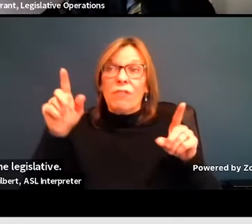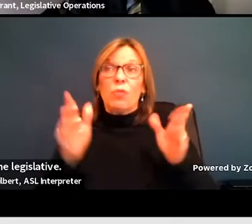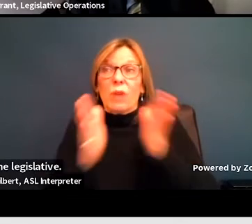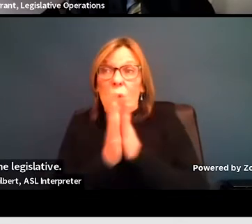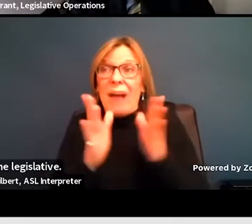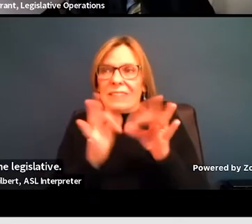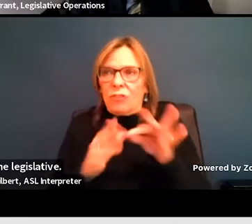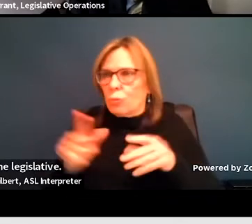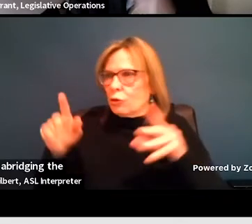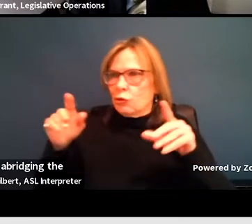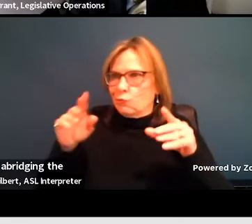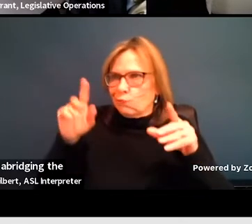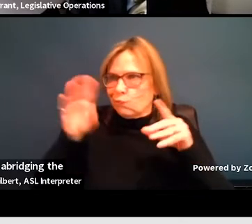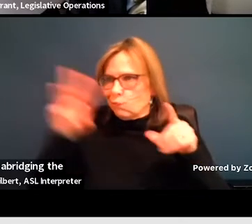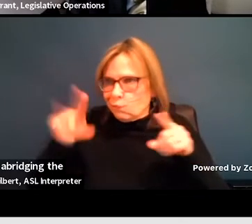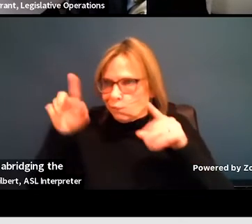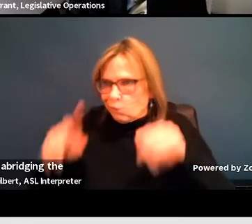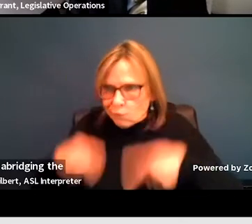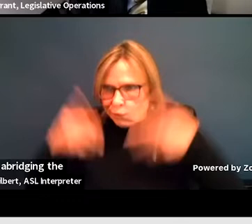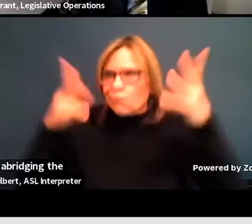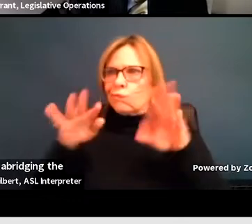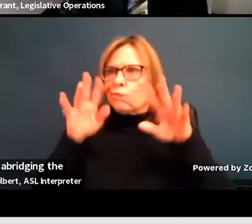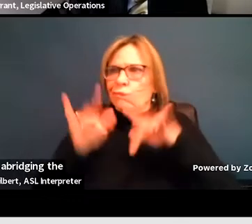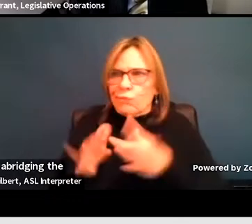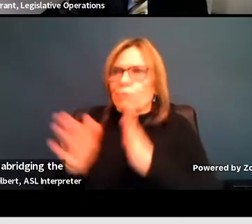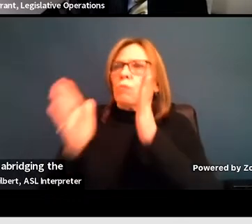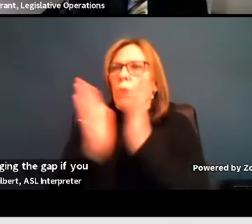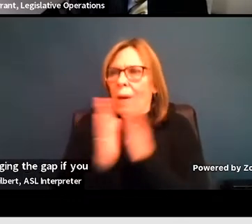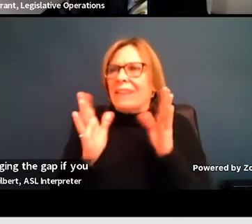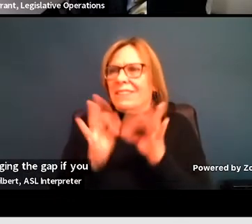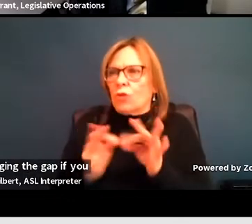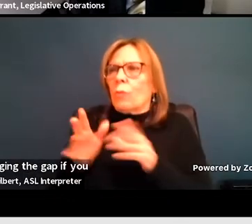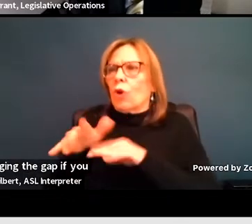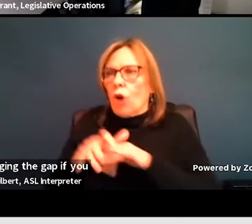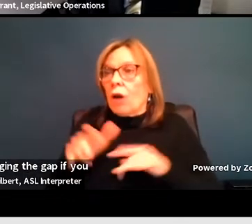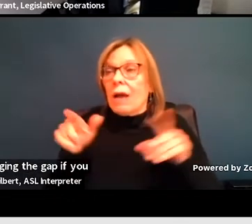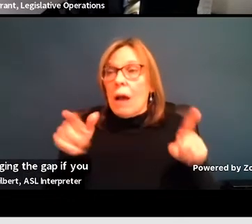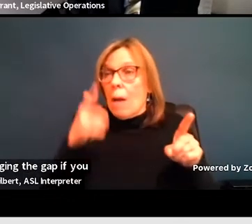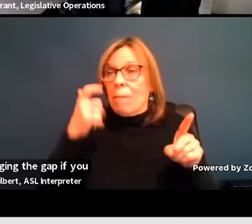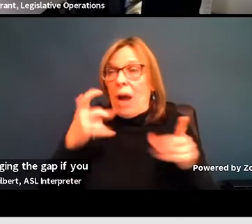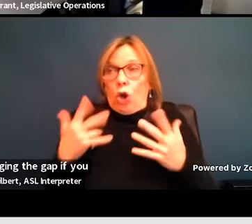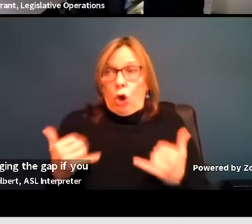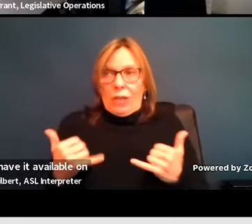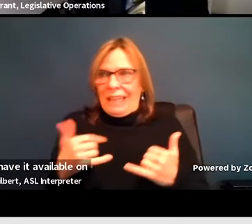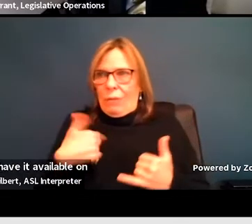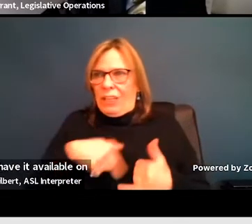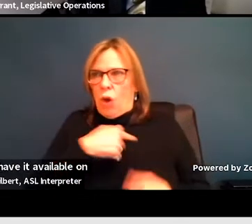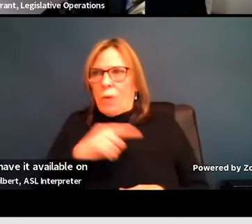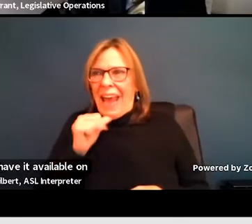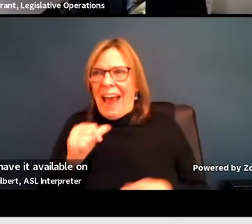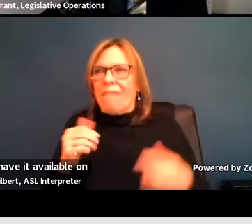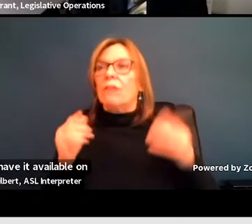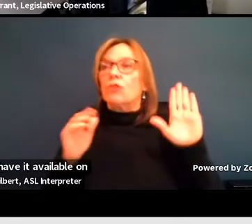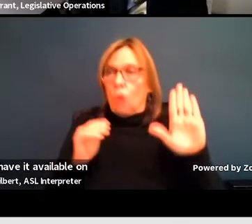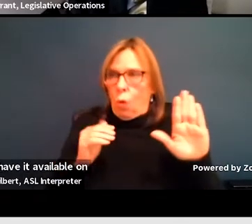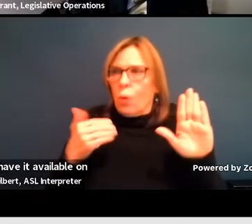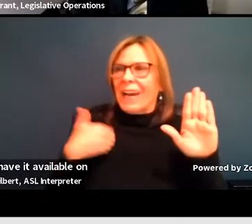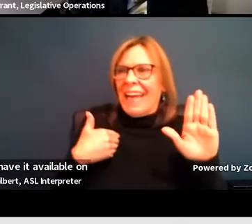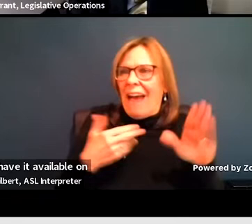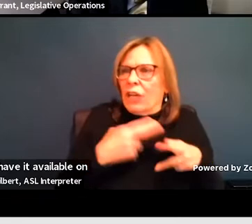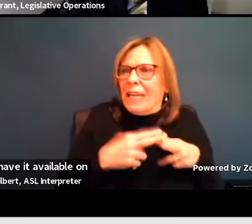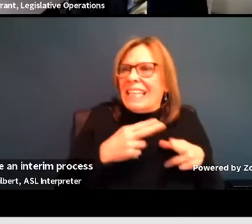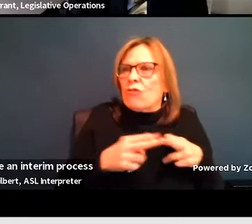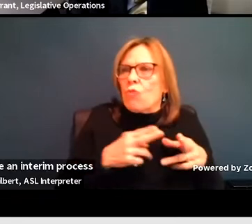as a bridging the gap, if you will, because we currently don't have it available on our website. We're going to create an interim process We're going to quickly